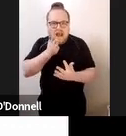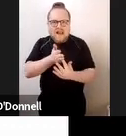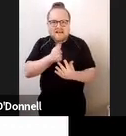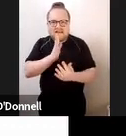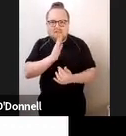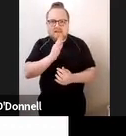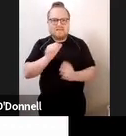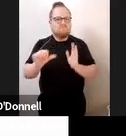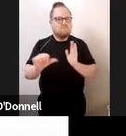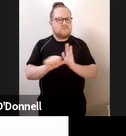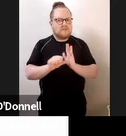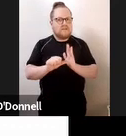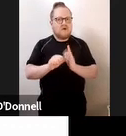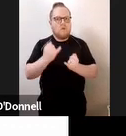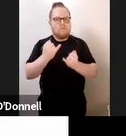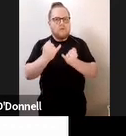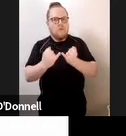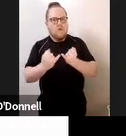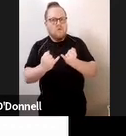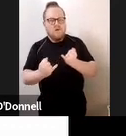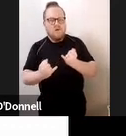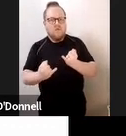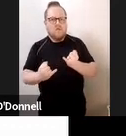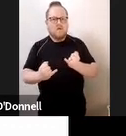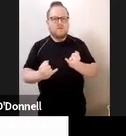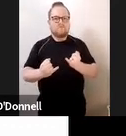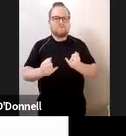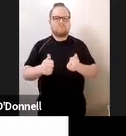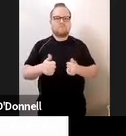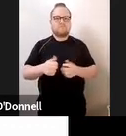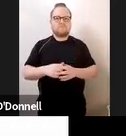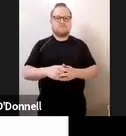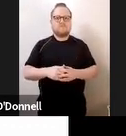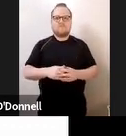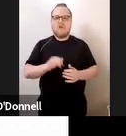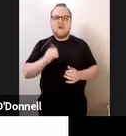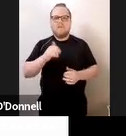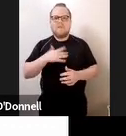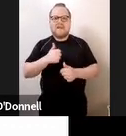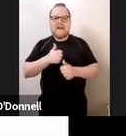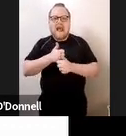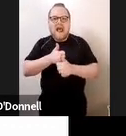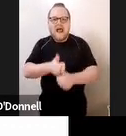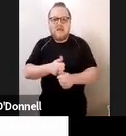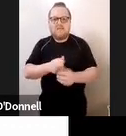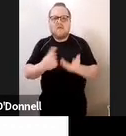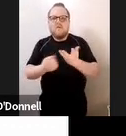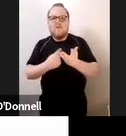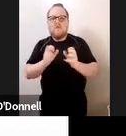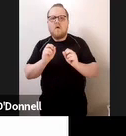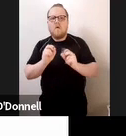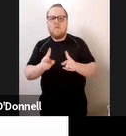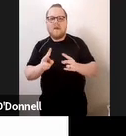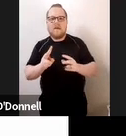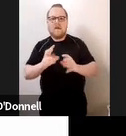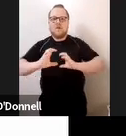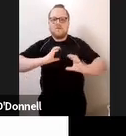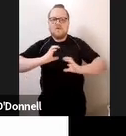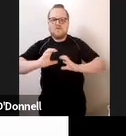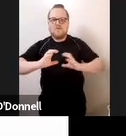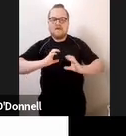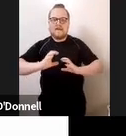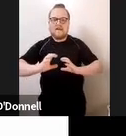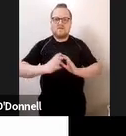We may need to explore with you and support you to learn tactile communication, but it's not simply about